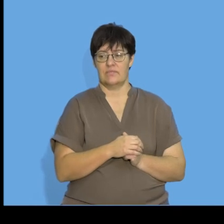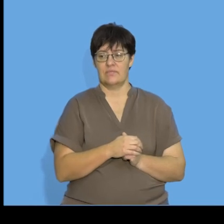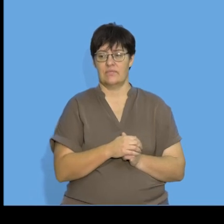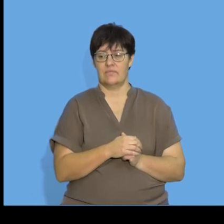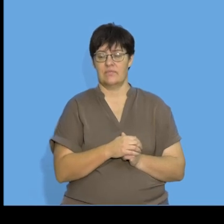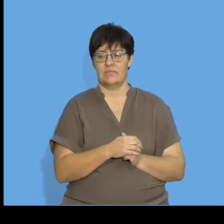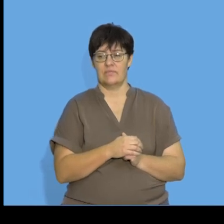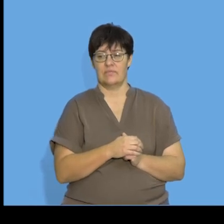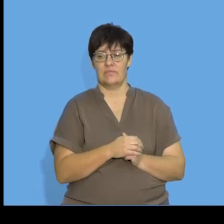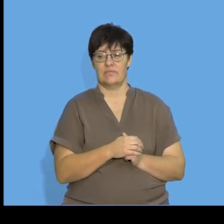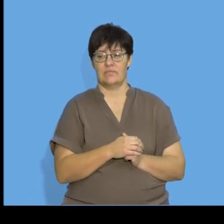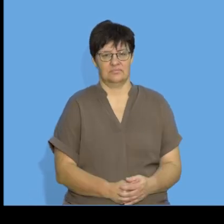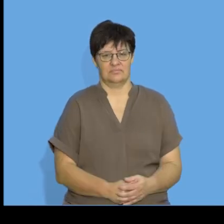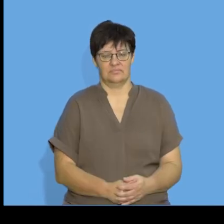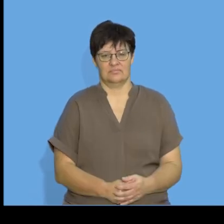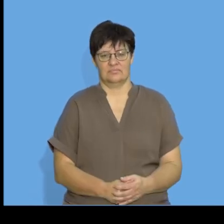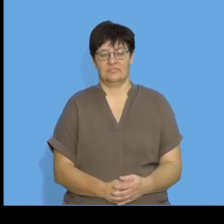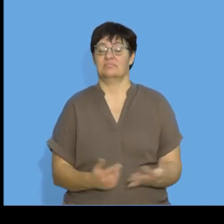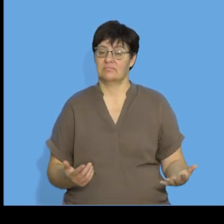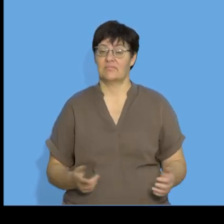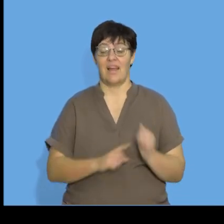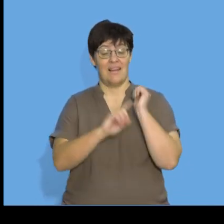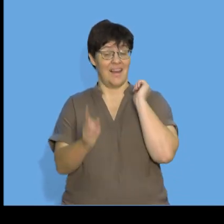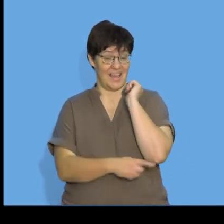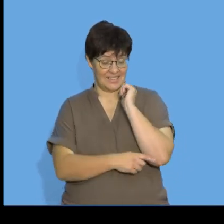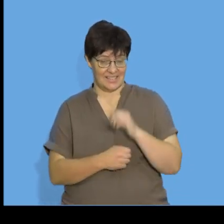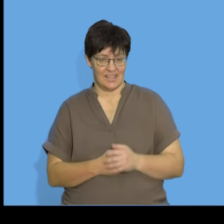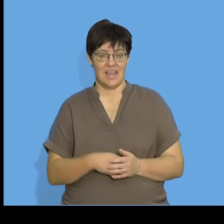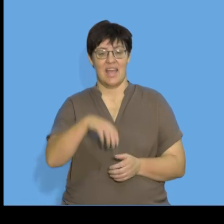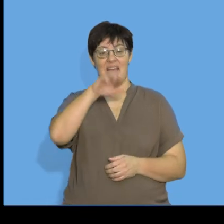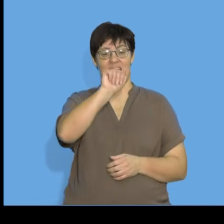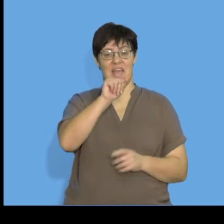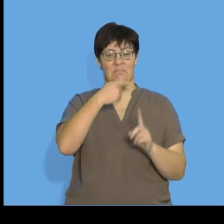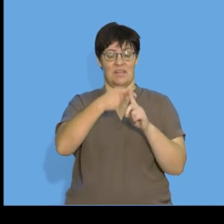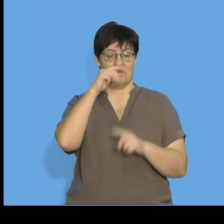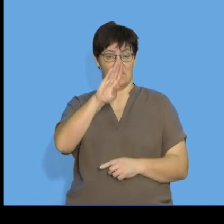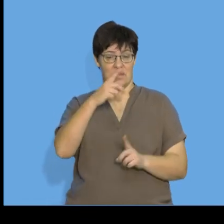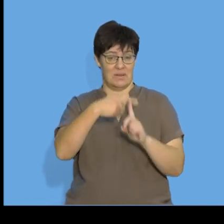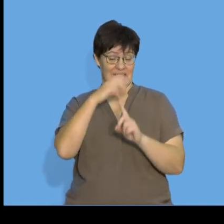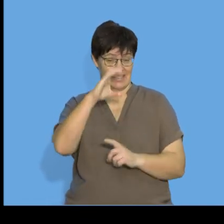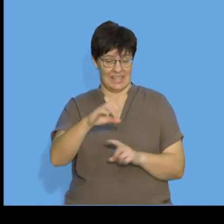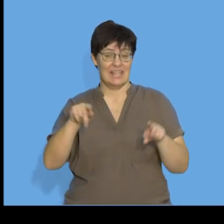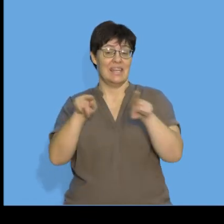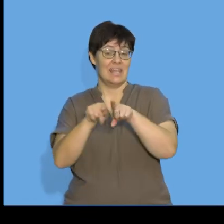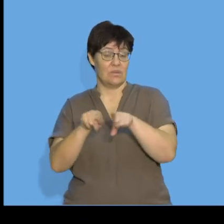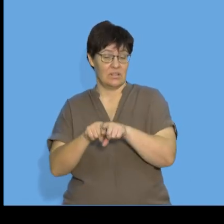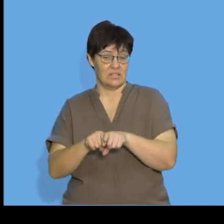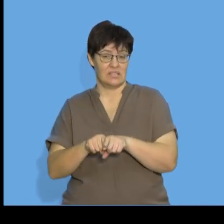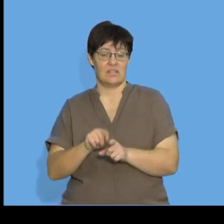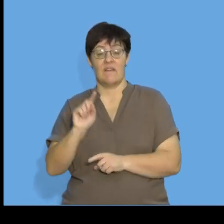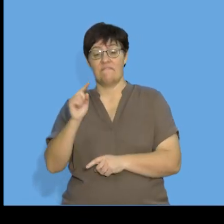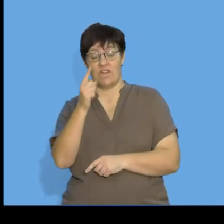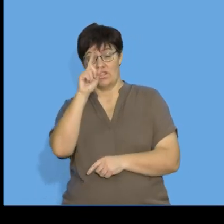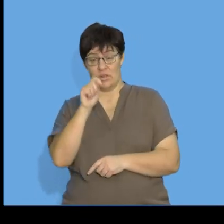just erase that and lastly a plus b plus c is equal to the